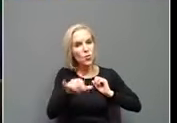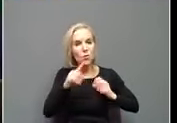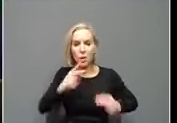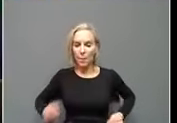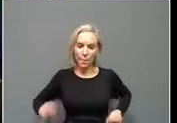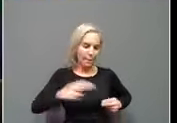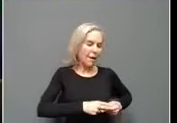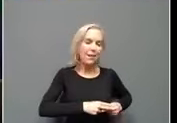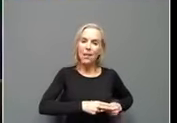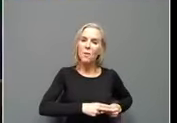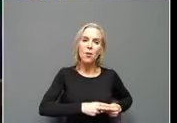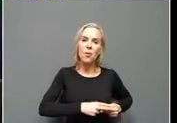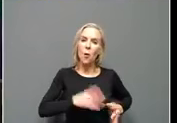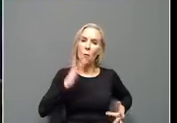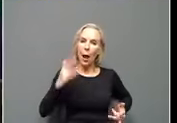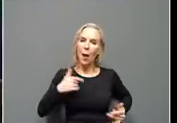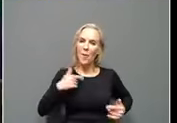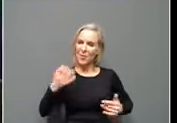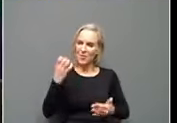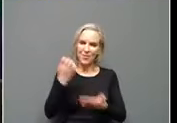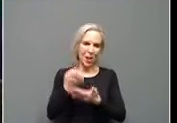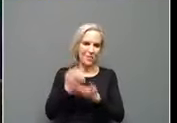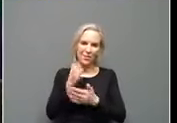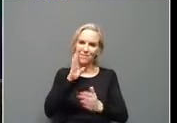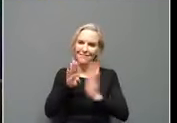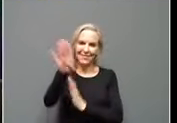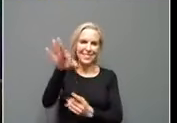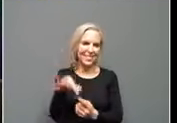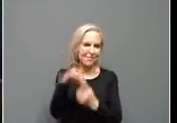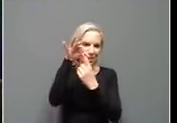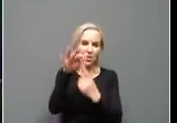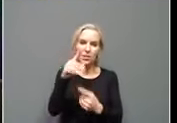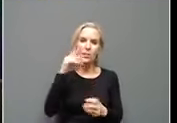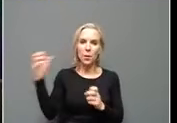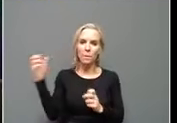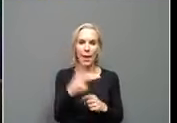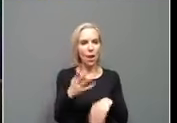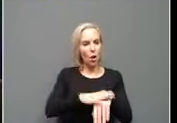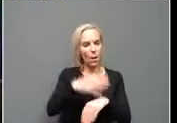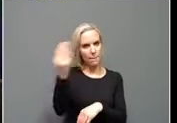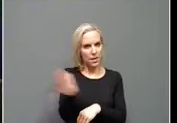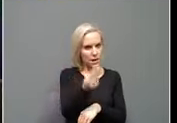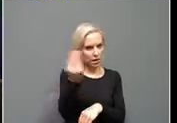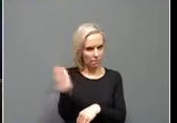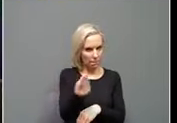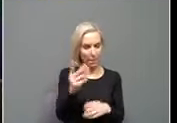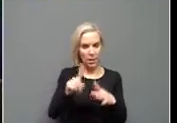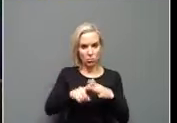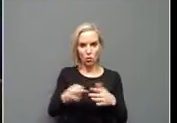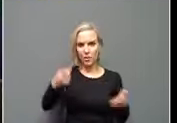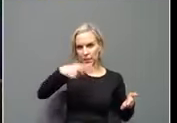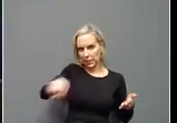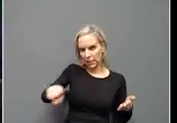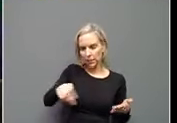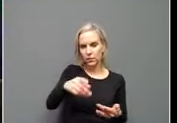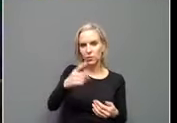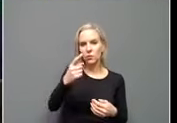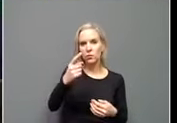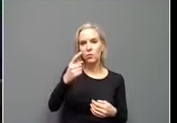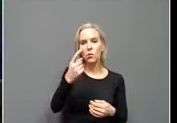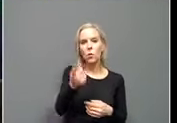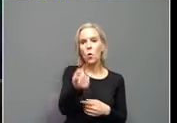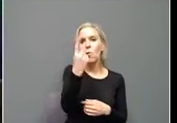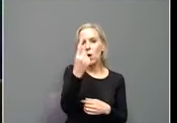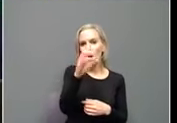economy is going somewhere special. Uh, we'll see you, uh, back on Monday and starting next week, we'll be doing one COVID update